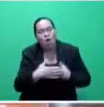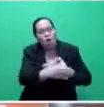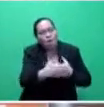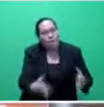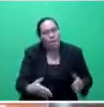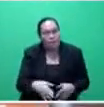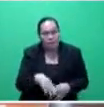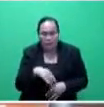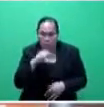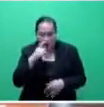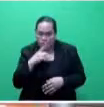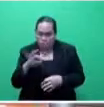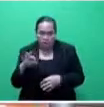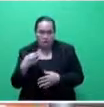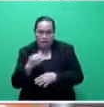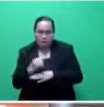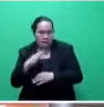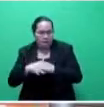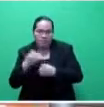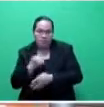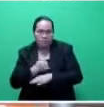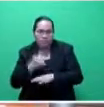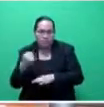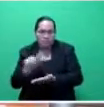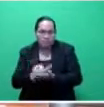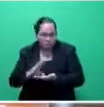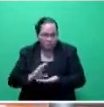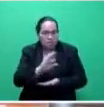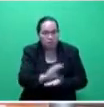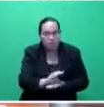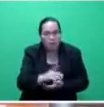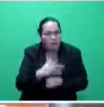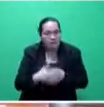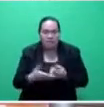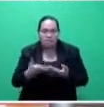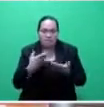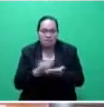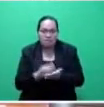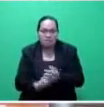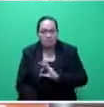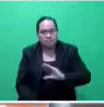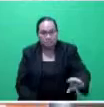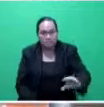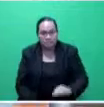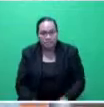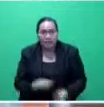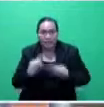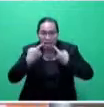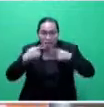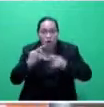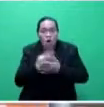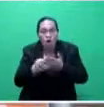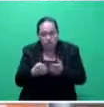We don't give them any funding. We don't give them a credit expenditure. In fact, our announcements are only for